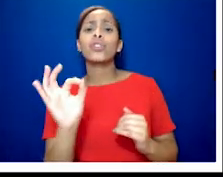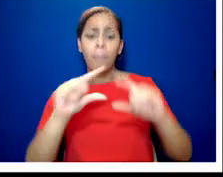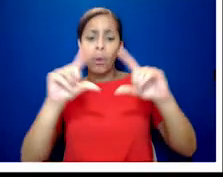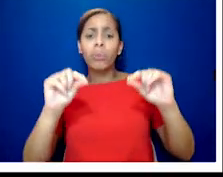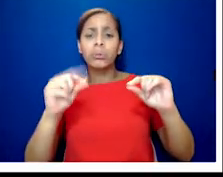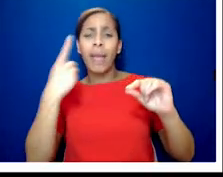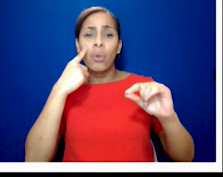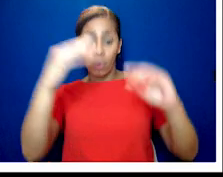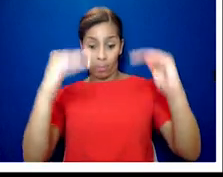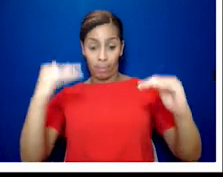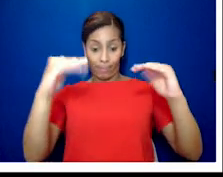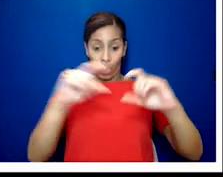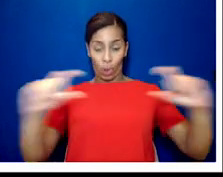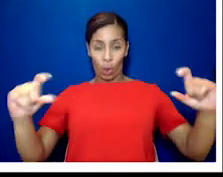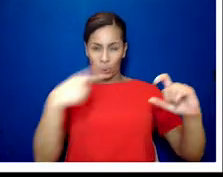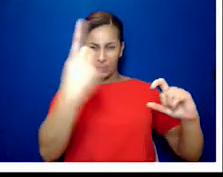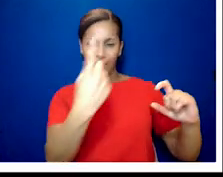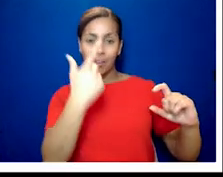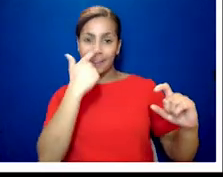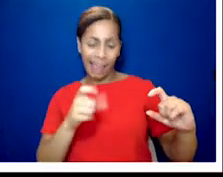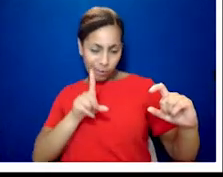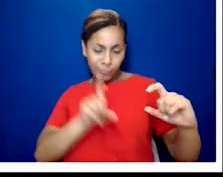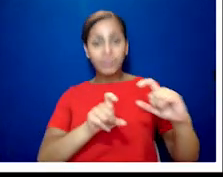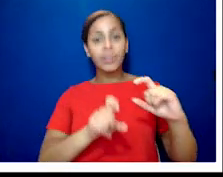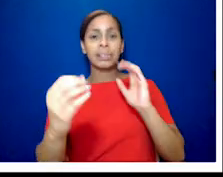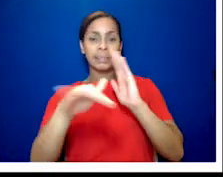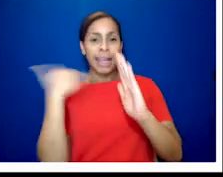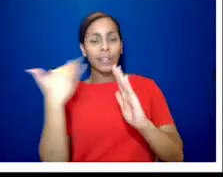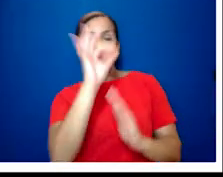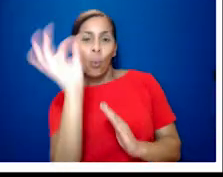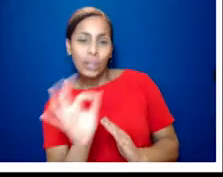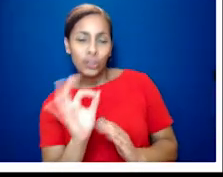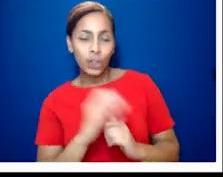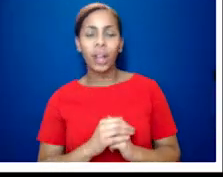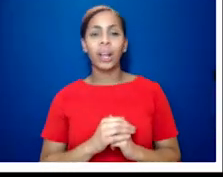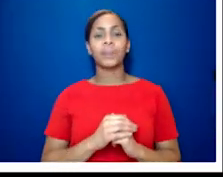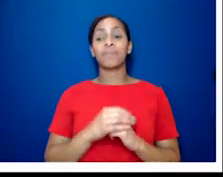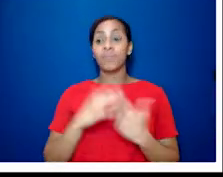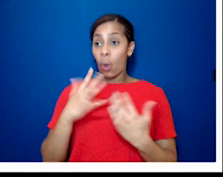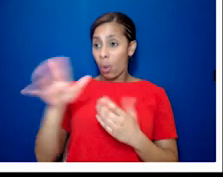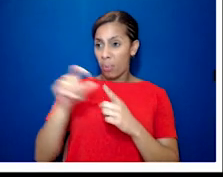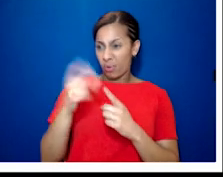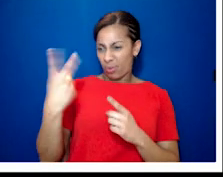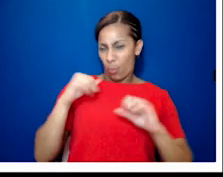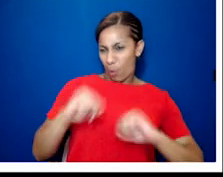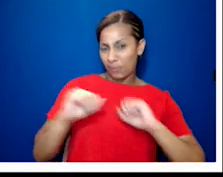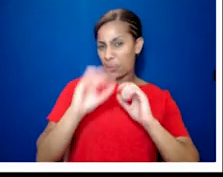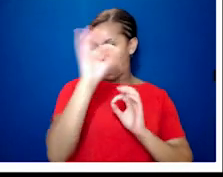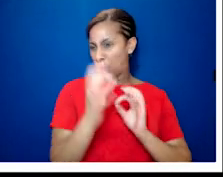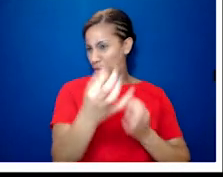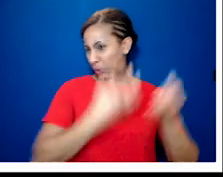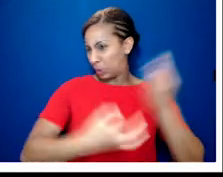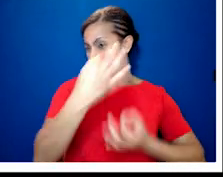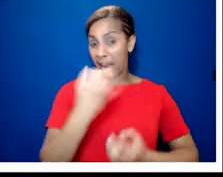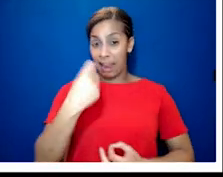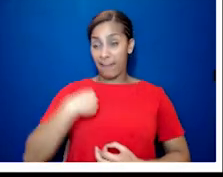you can double check as well um paul while we're waiting for some questions to come through um i have a question for you if that's